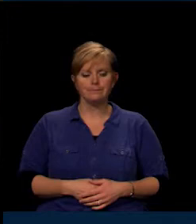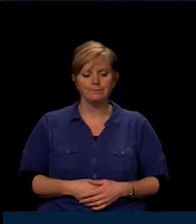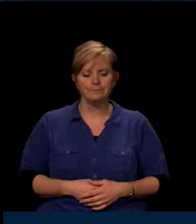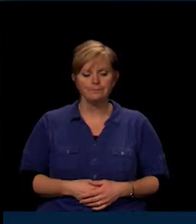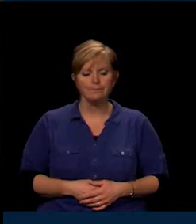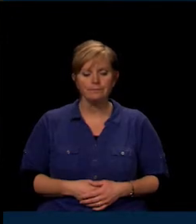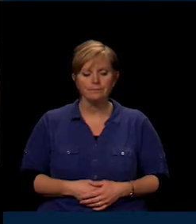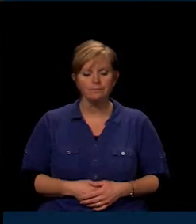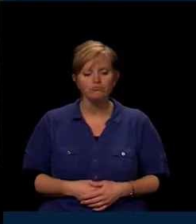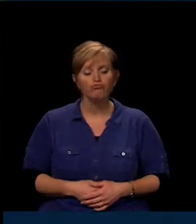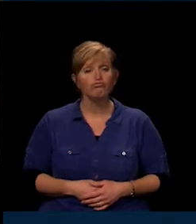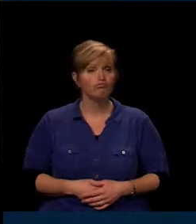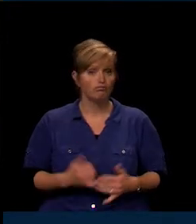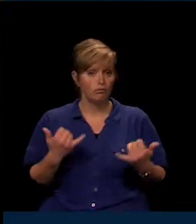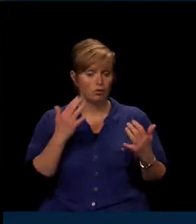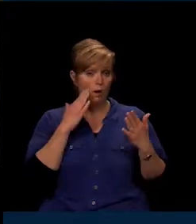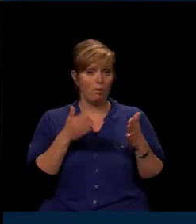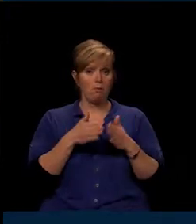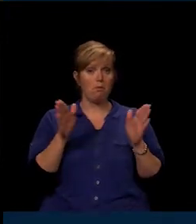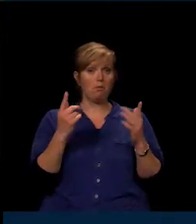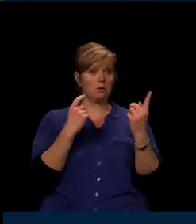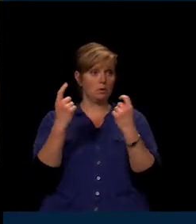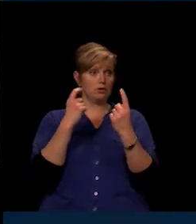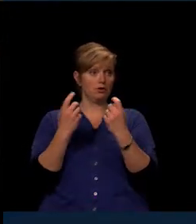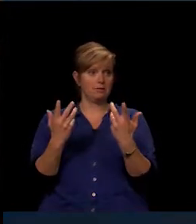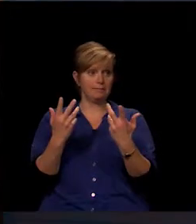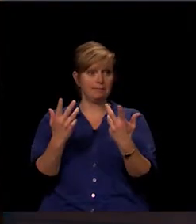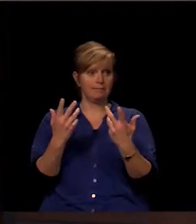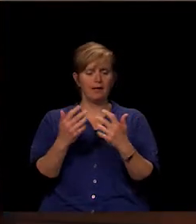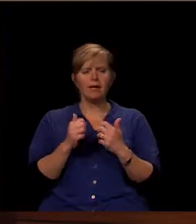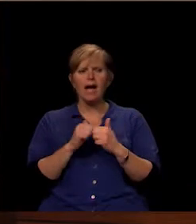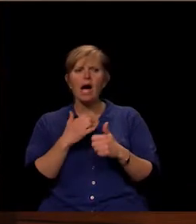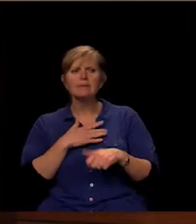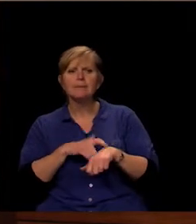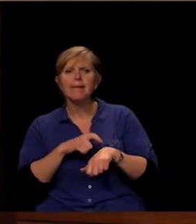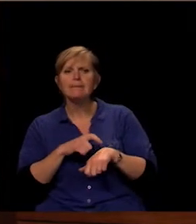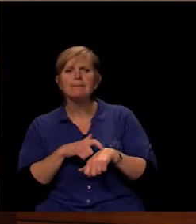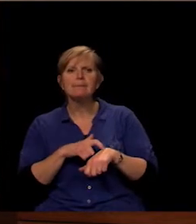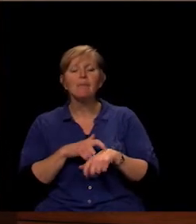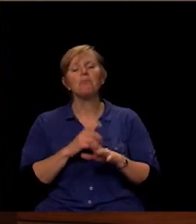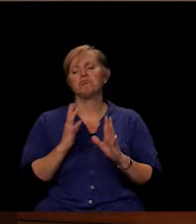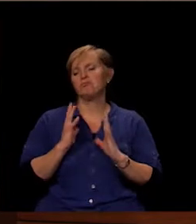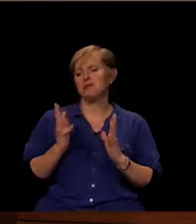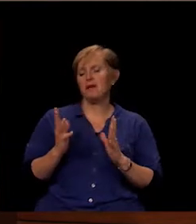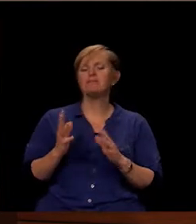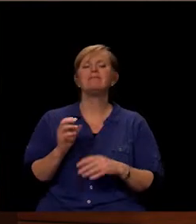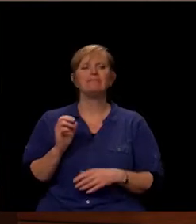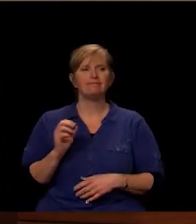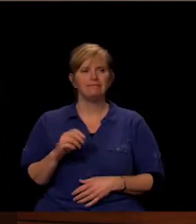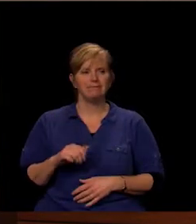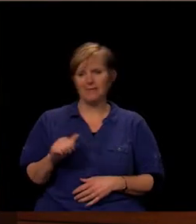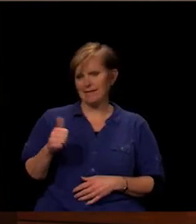With that, I'd take any questions. How'd I do on time, Mr. Schumer? It'd be fine. Okay. Ten.